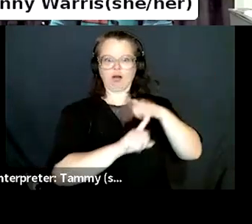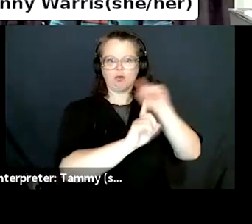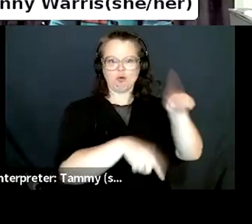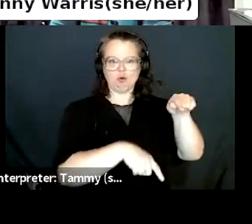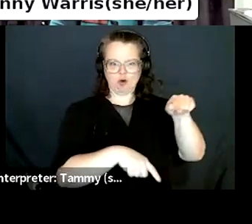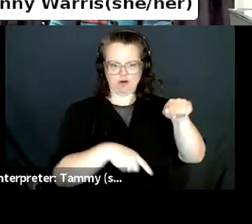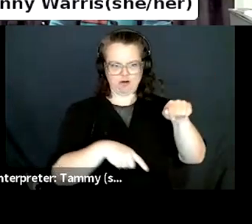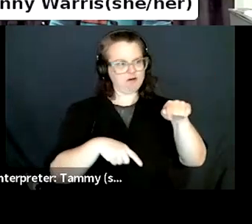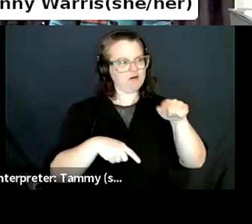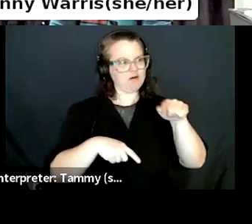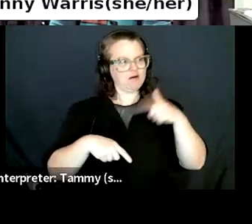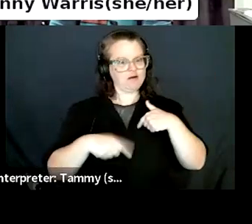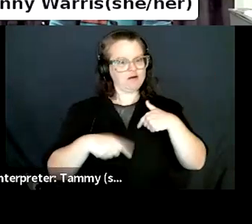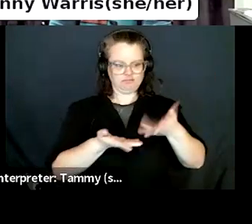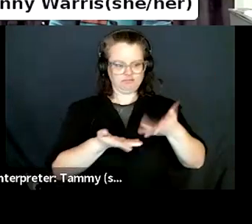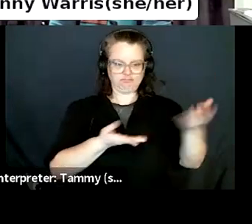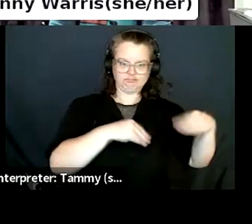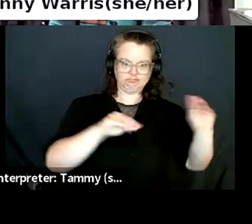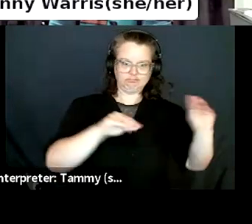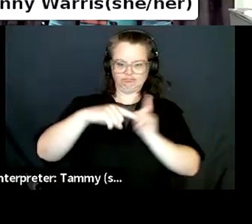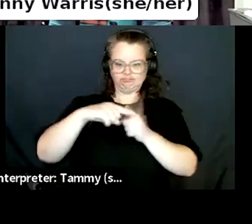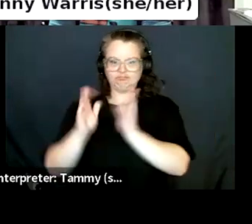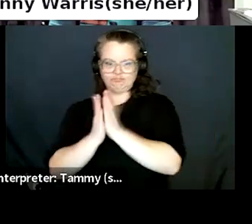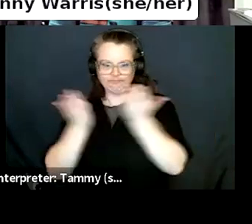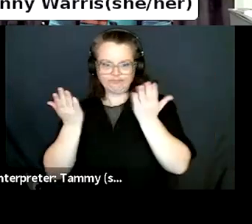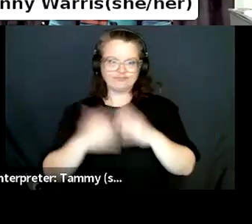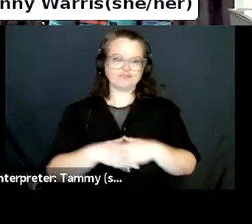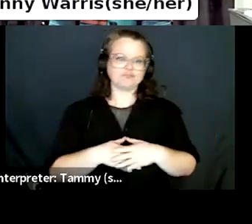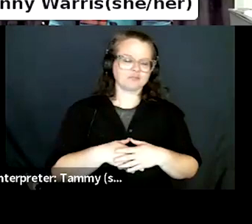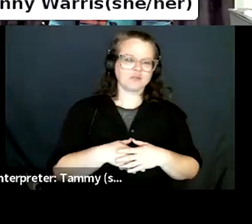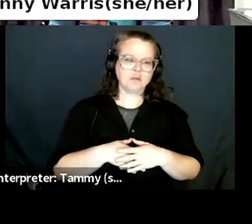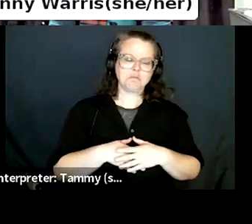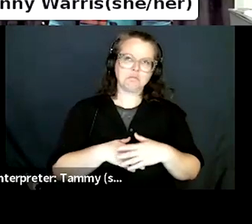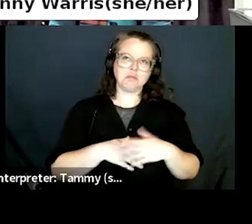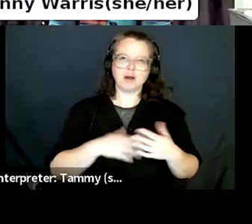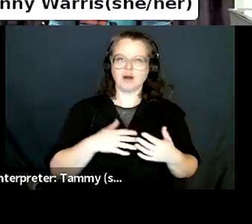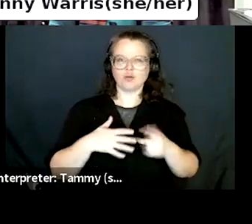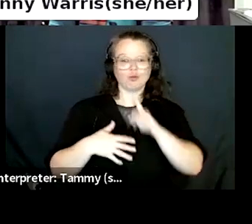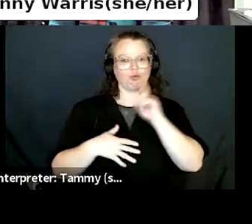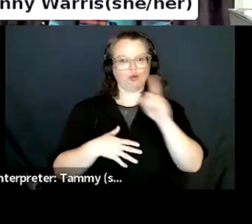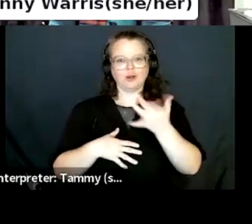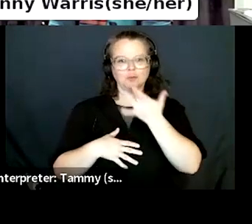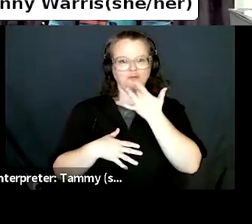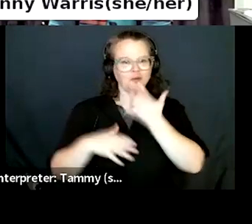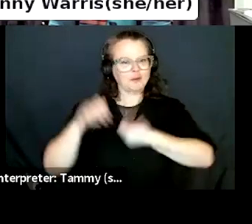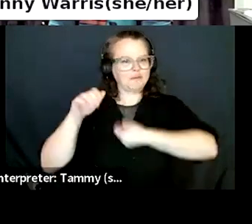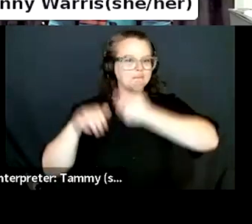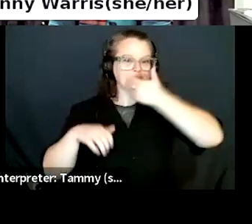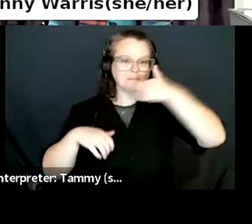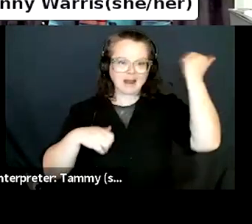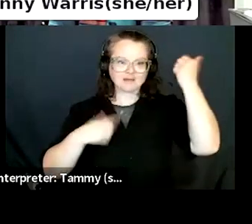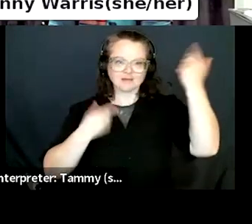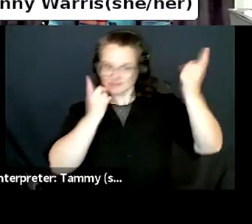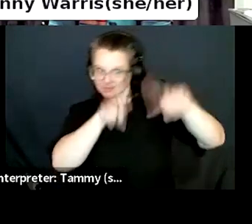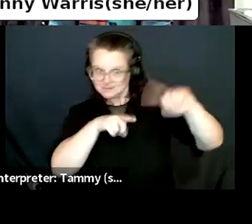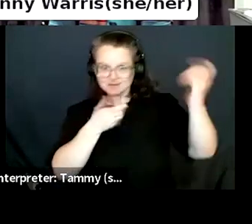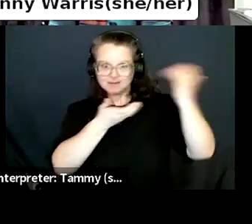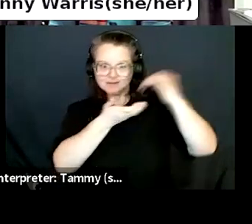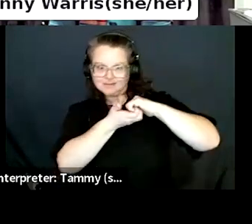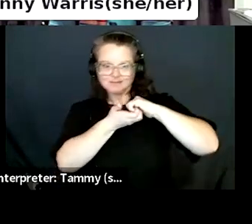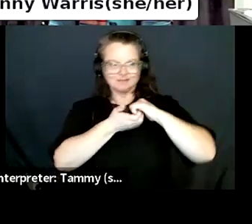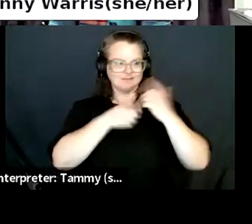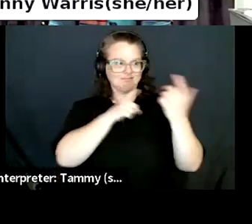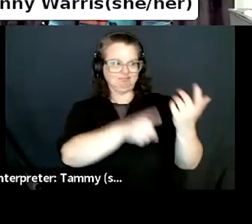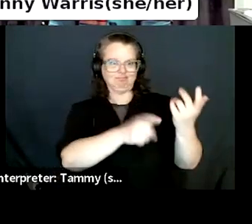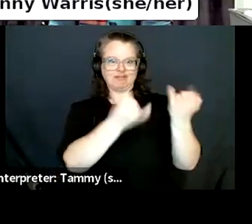who is passionate about what I'm passionate about, um, any way we can help each other, uh, in terms of featuring each other,